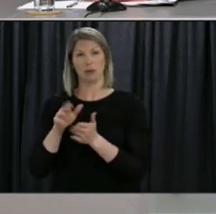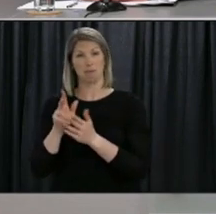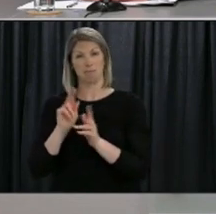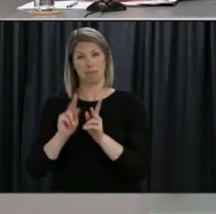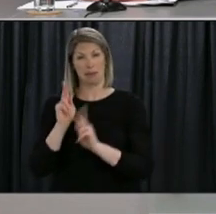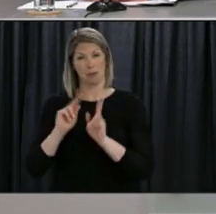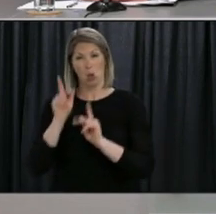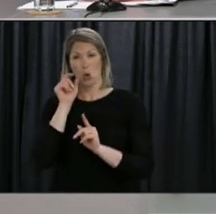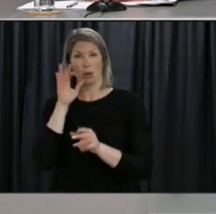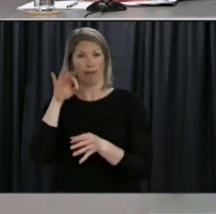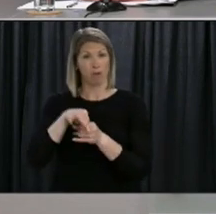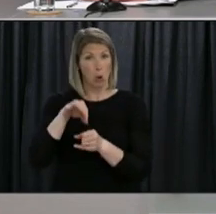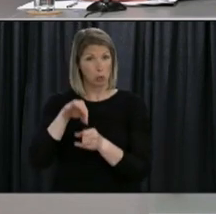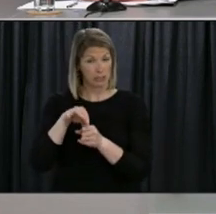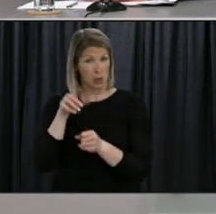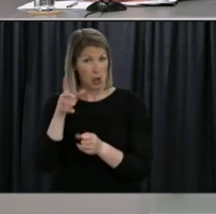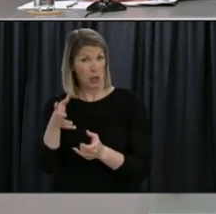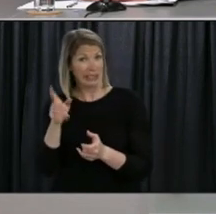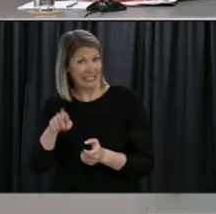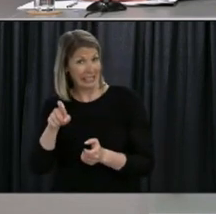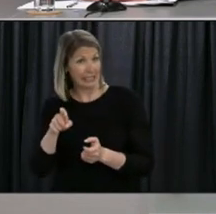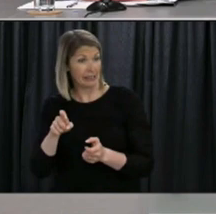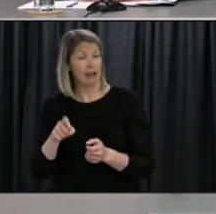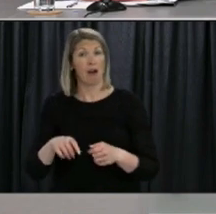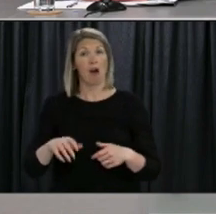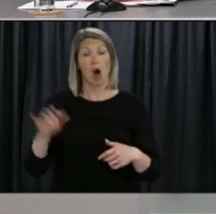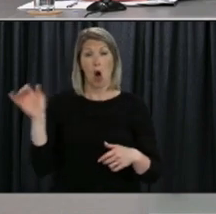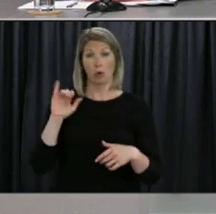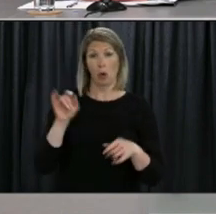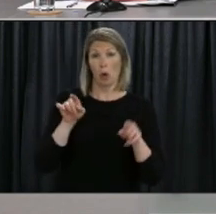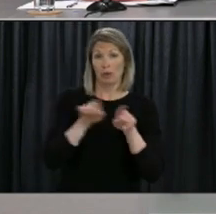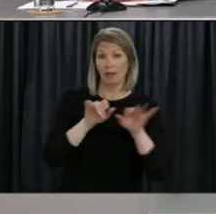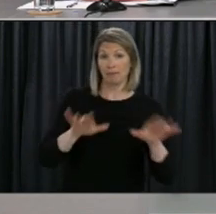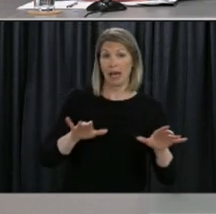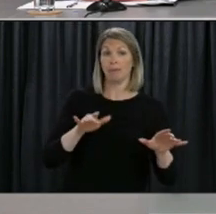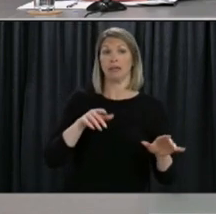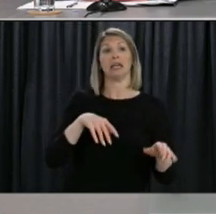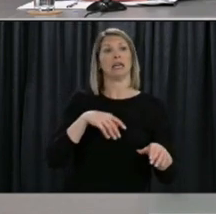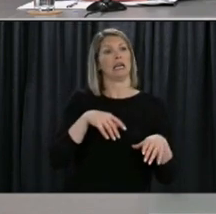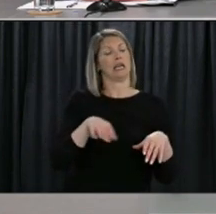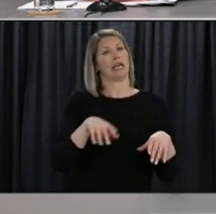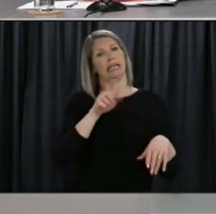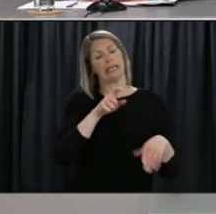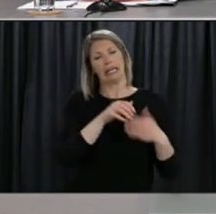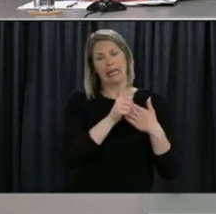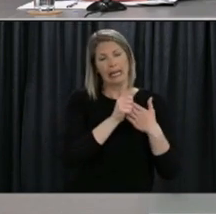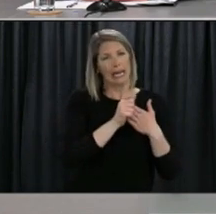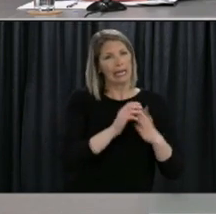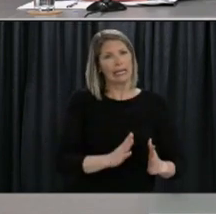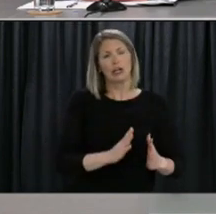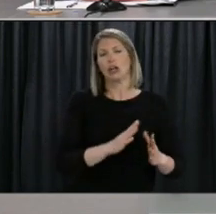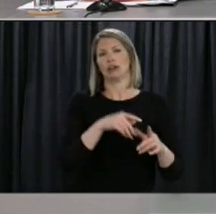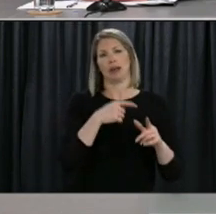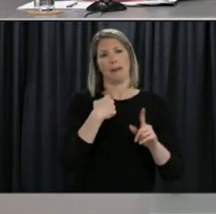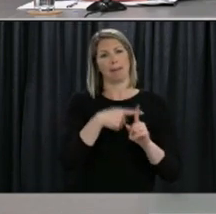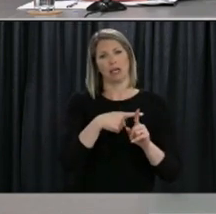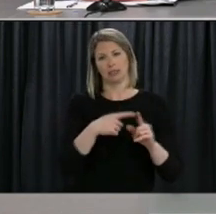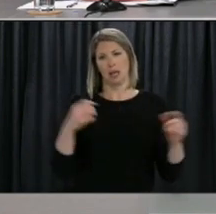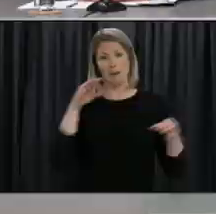year planning to conduct a safe election Saskatchewan's election authority recommends a committee of house leaders what in your opinion on this